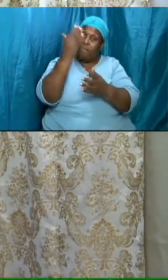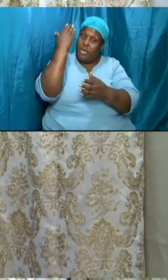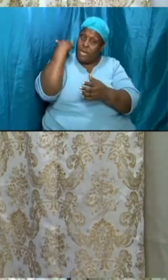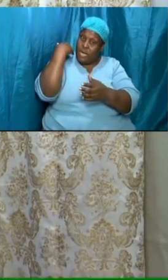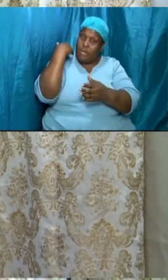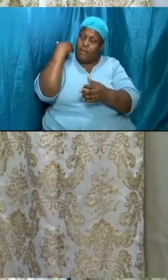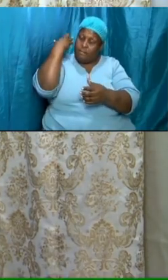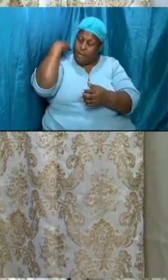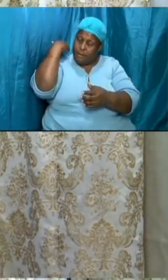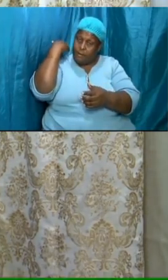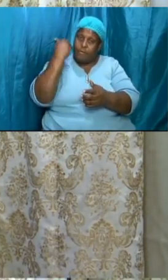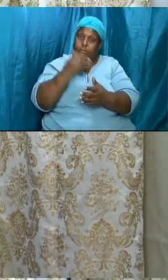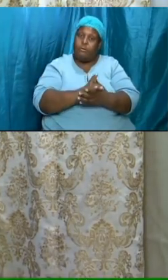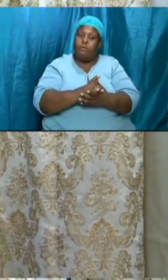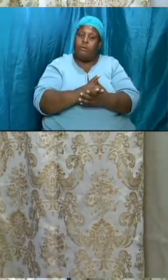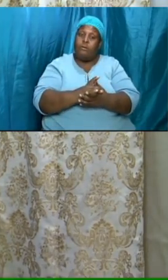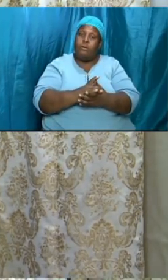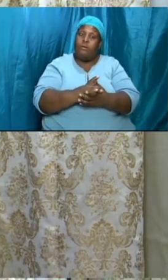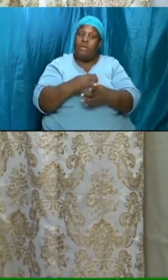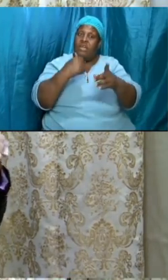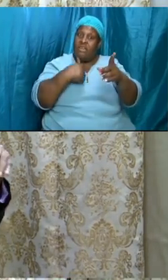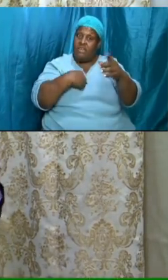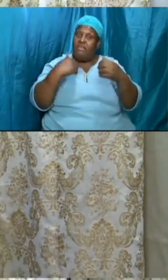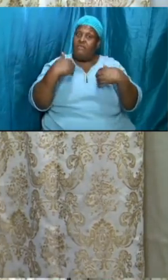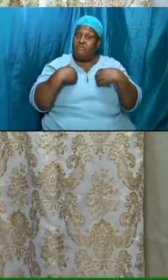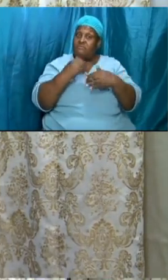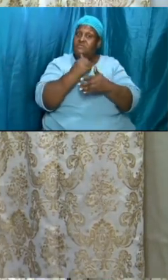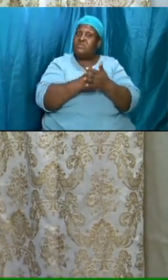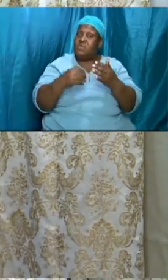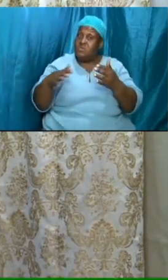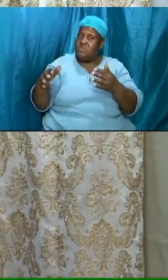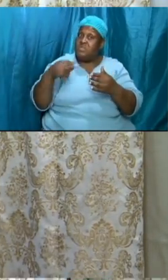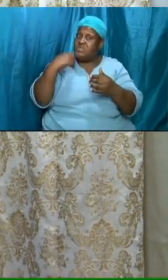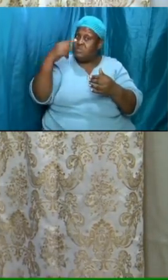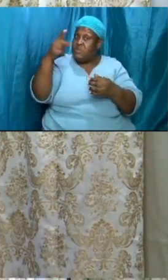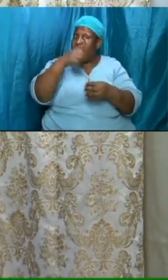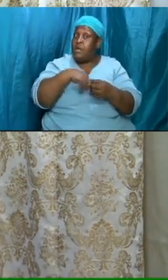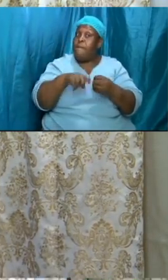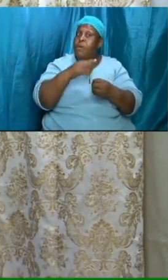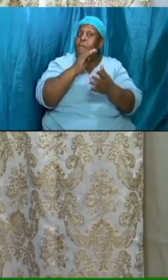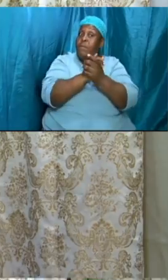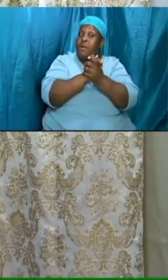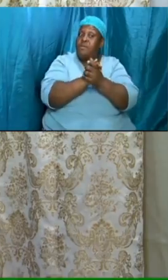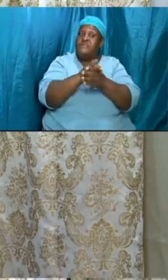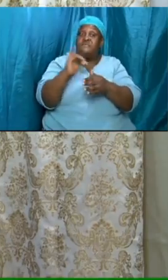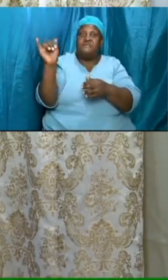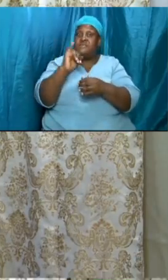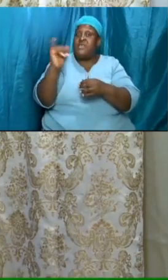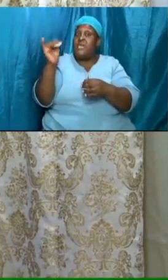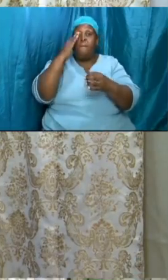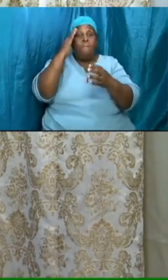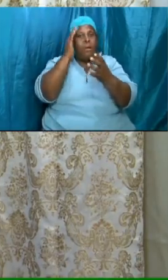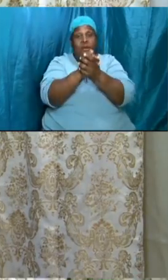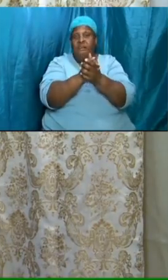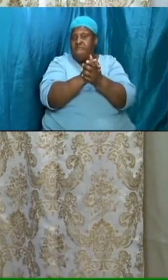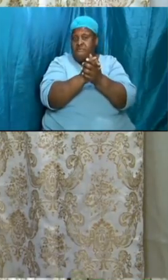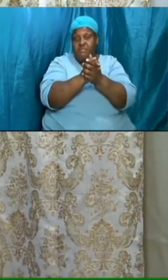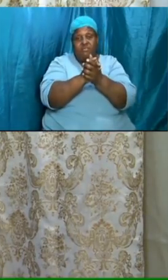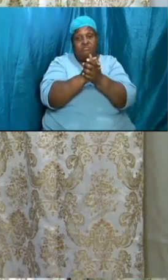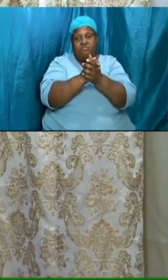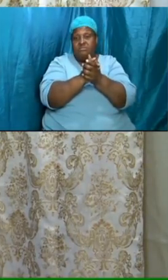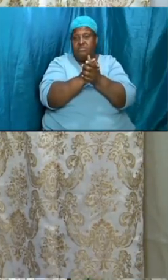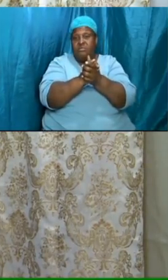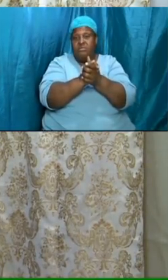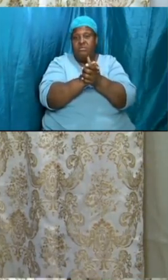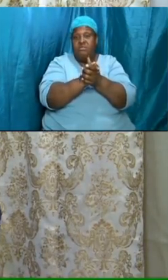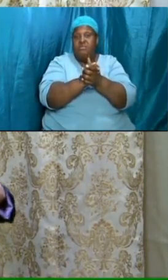to see a marriage that jesus and the church is going to consummate understand that there is